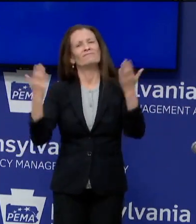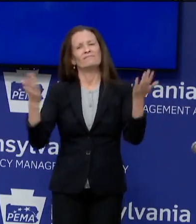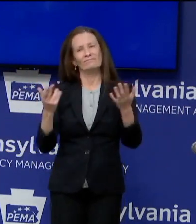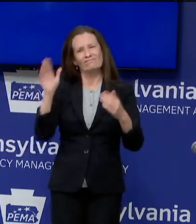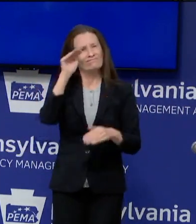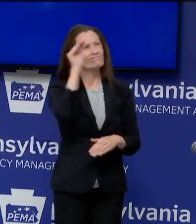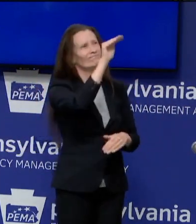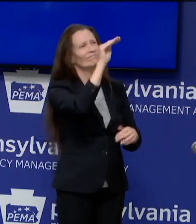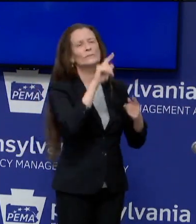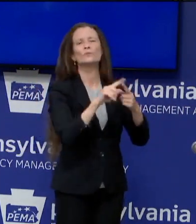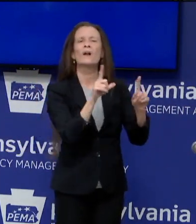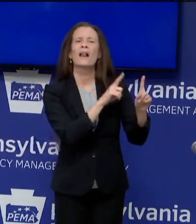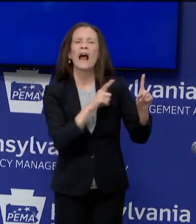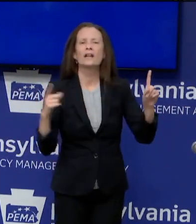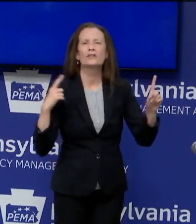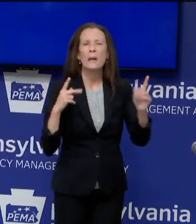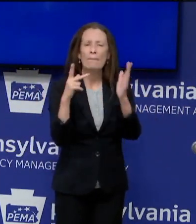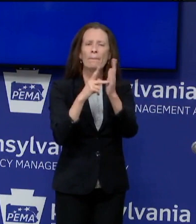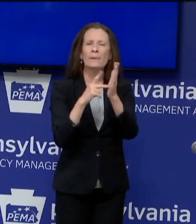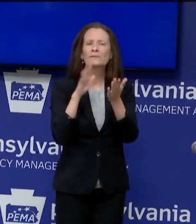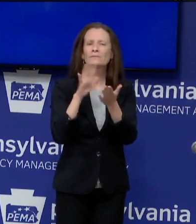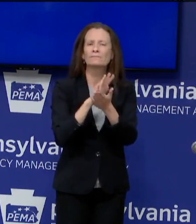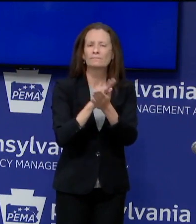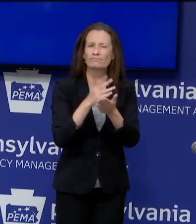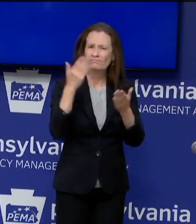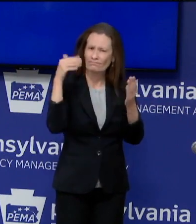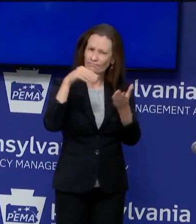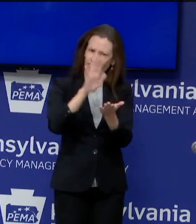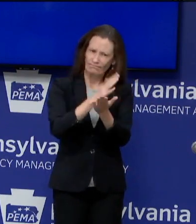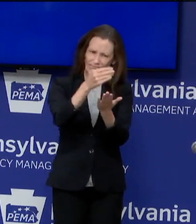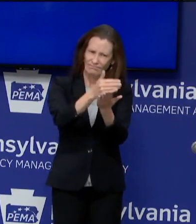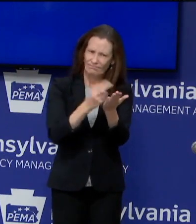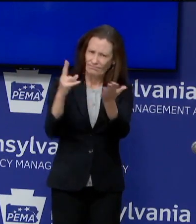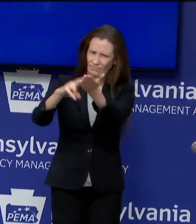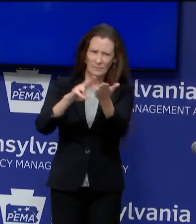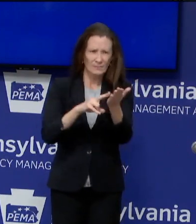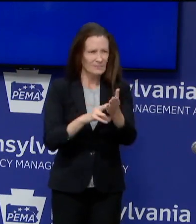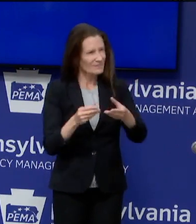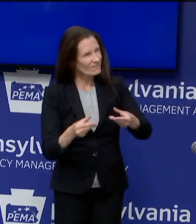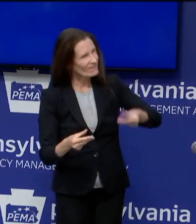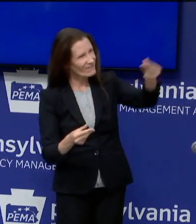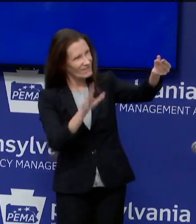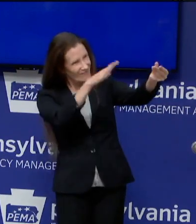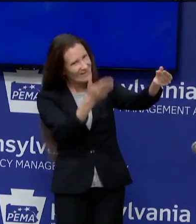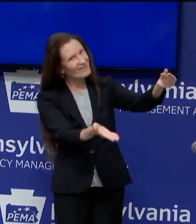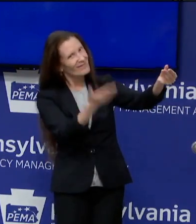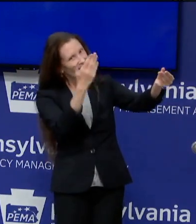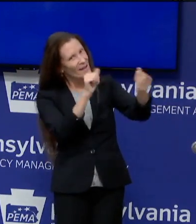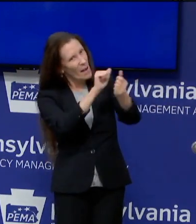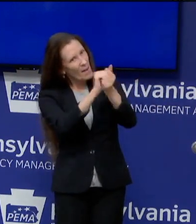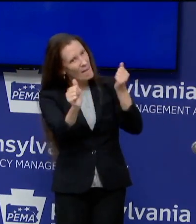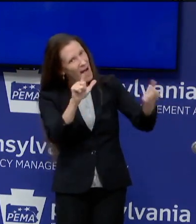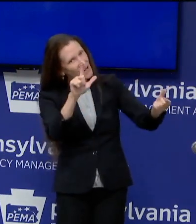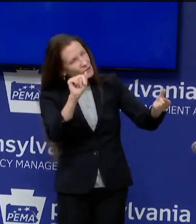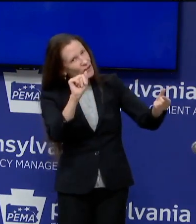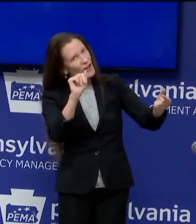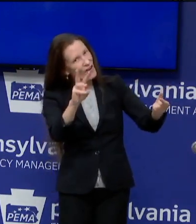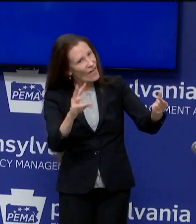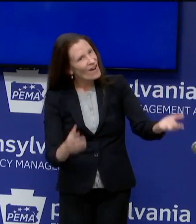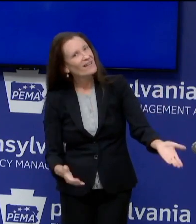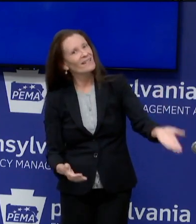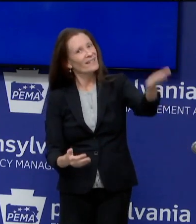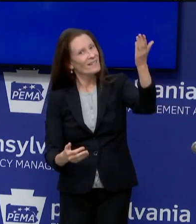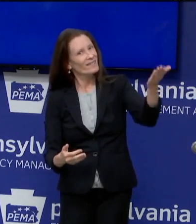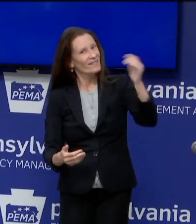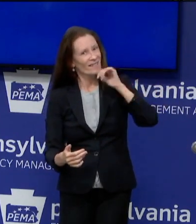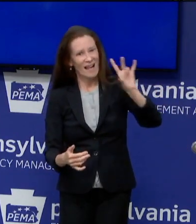that are creating rallies, holding holding safe in person events at certain points, organizations like Make